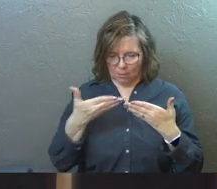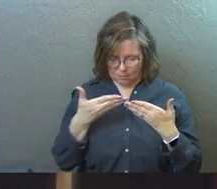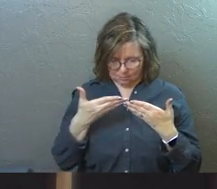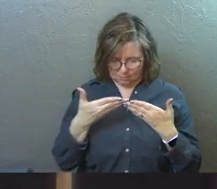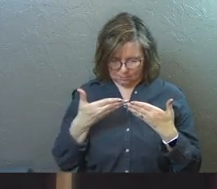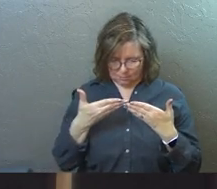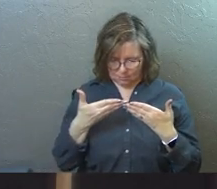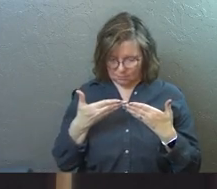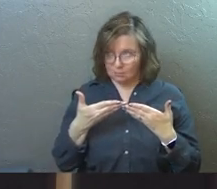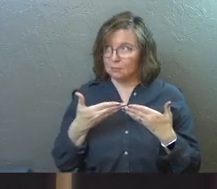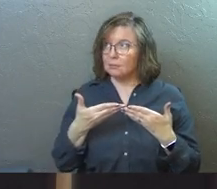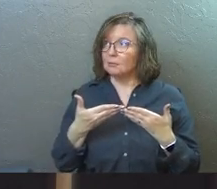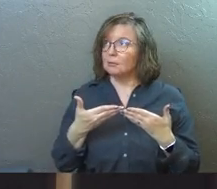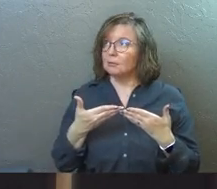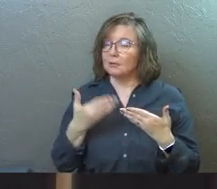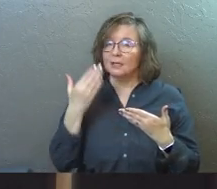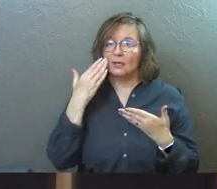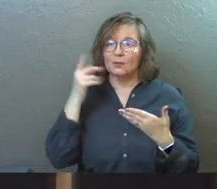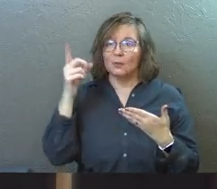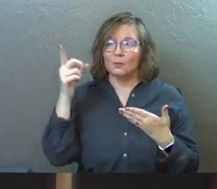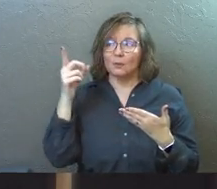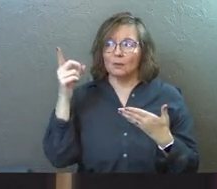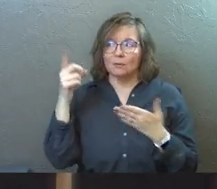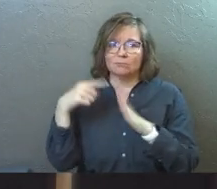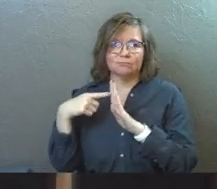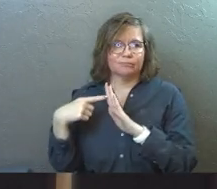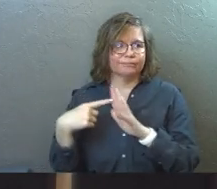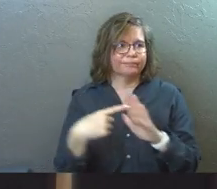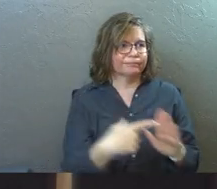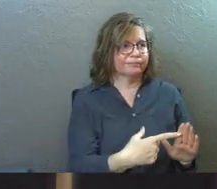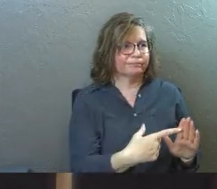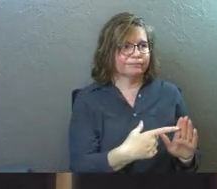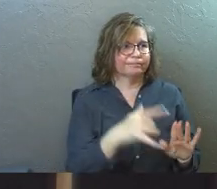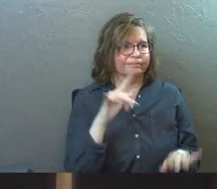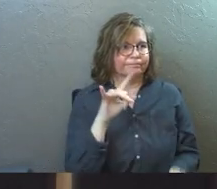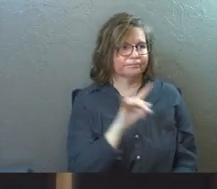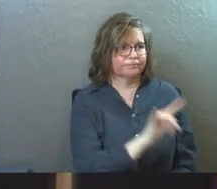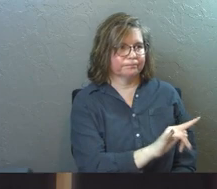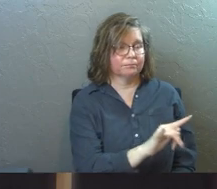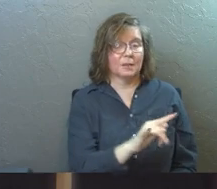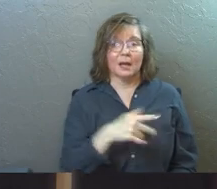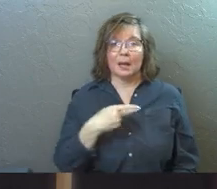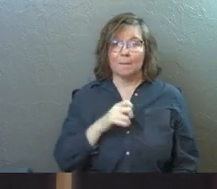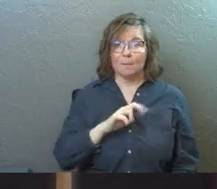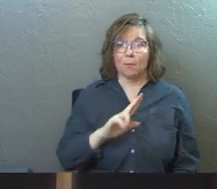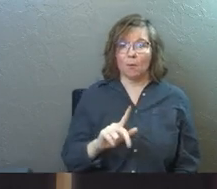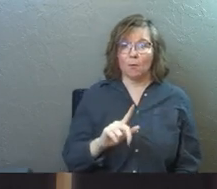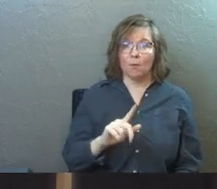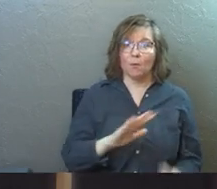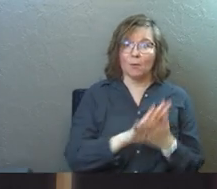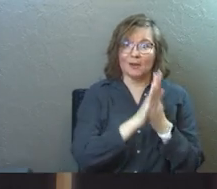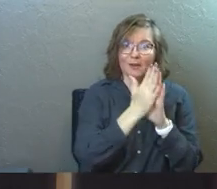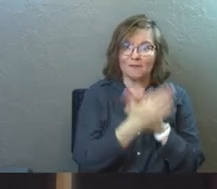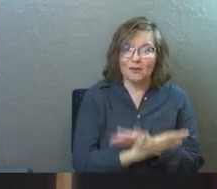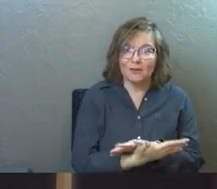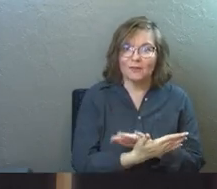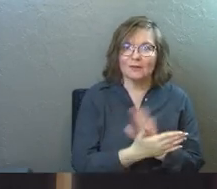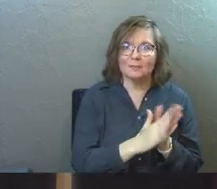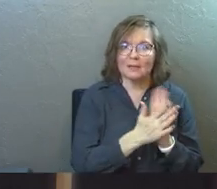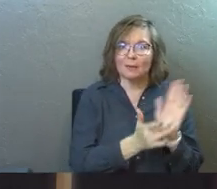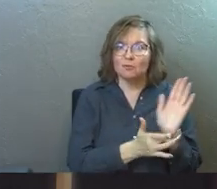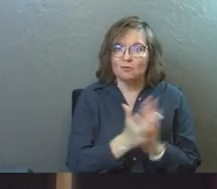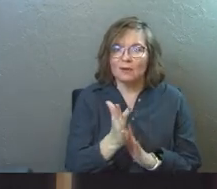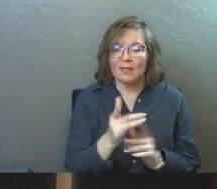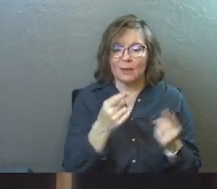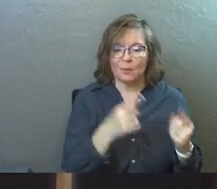were going to know the gospel from then on out. And of course, Paul eventually is going to convert. And that whole story is going to happen. That's